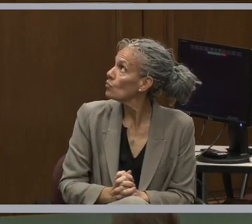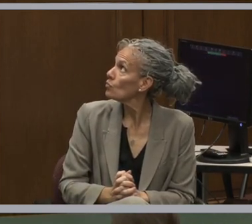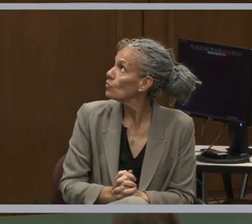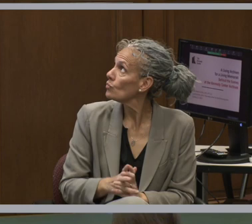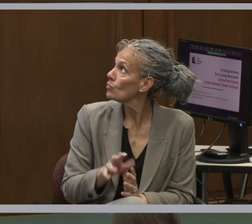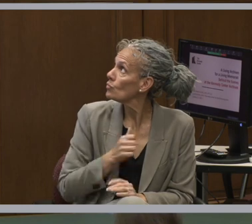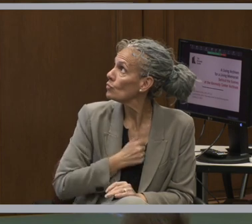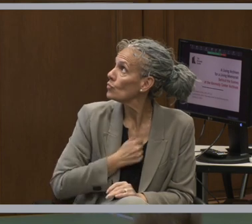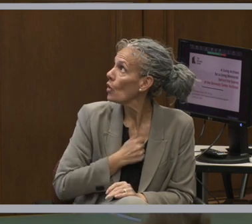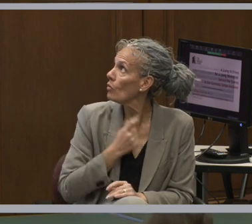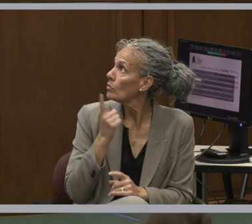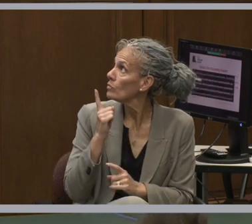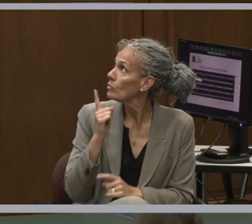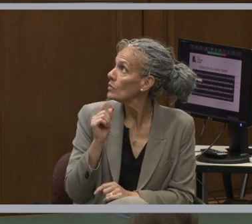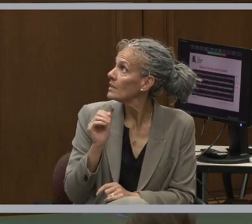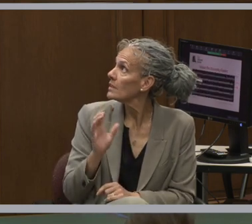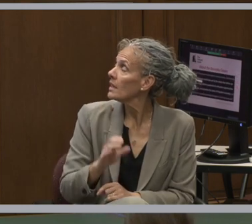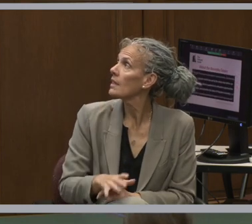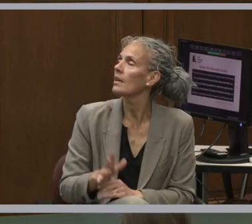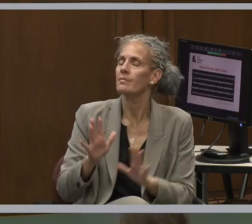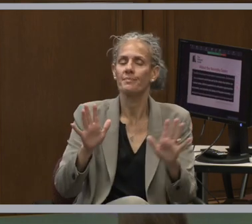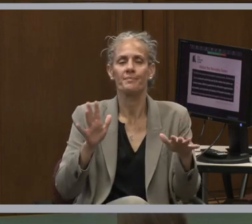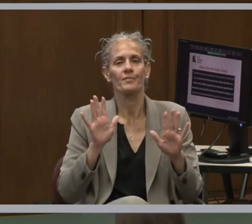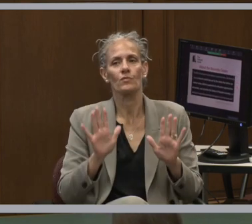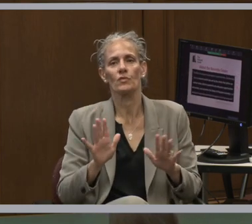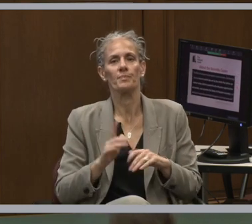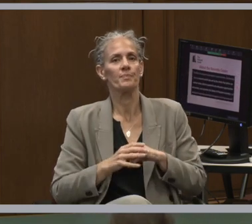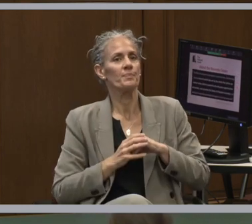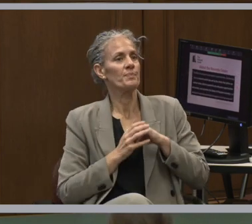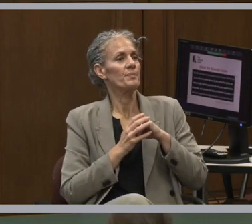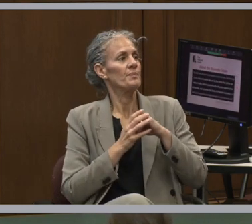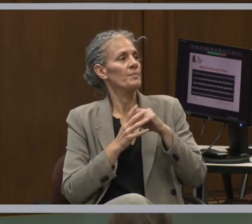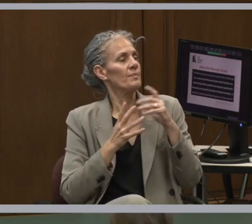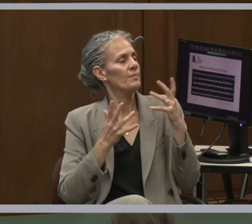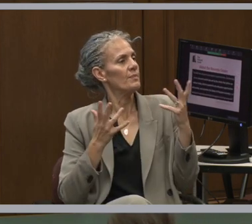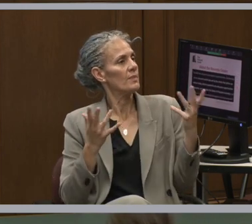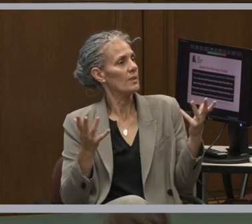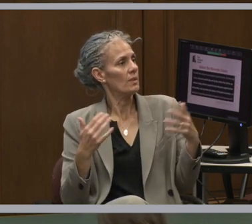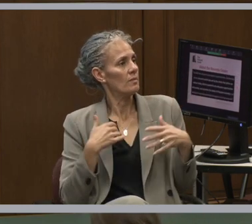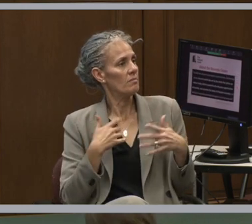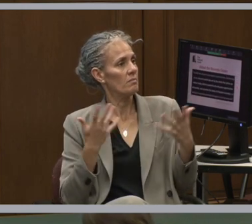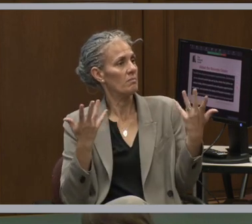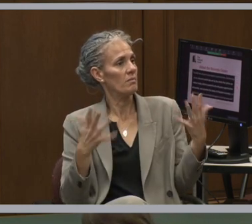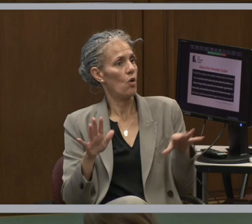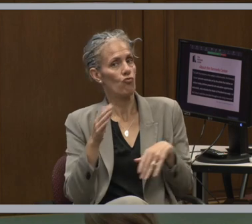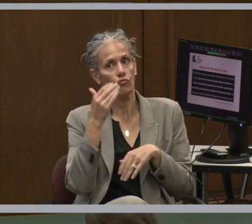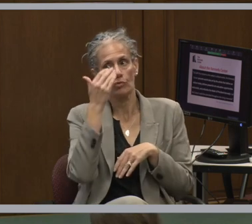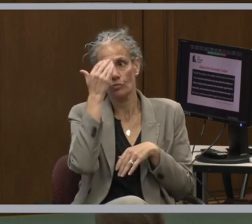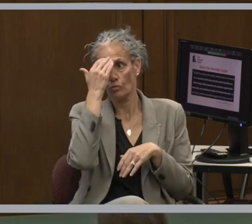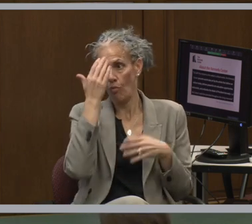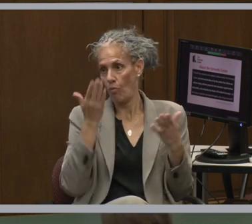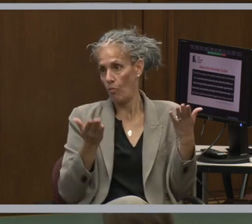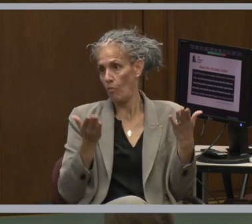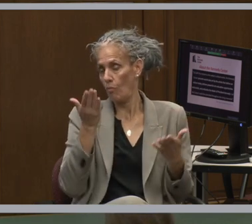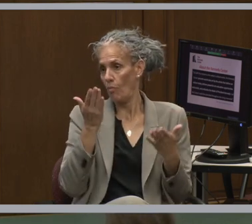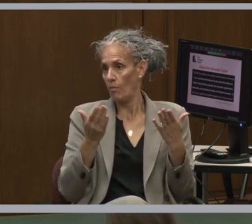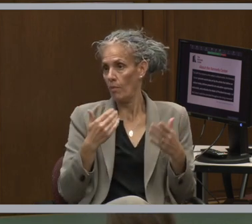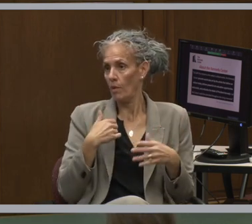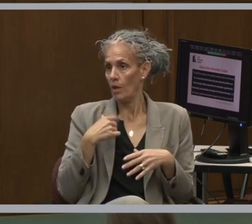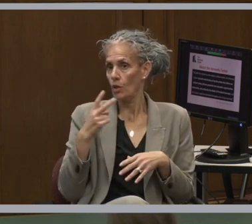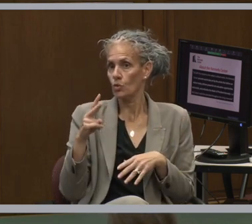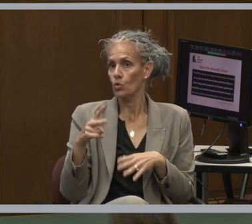Sorry. Give me one second. Great. So, as you may know, the Kennedy Center holds a dual